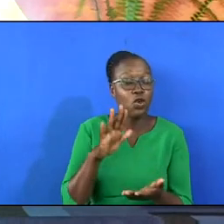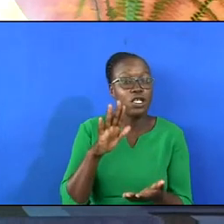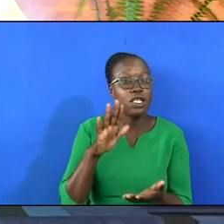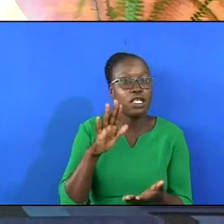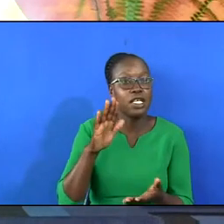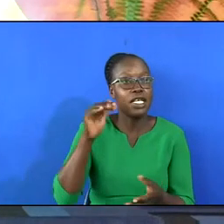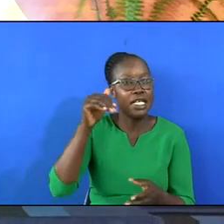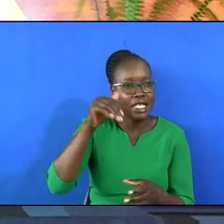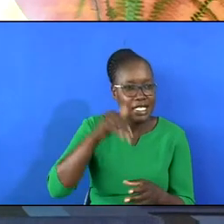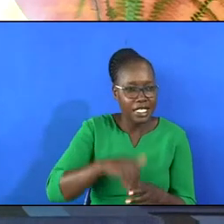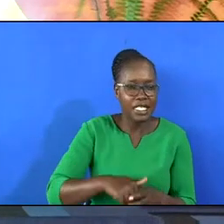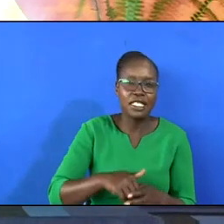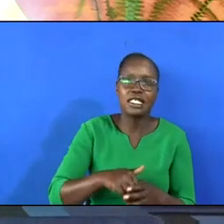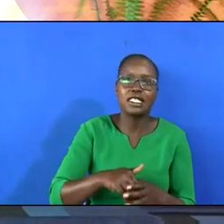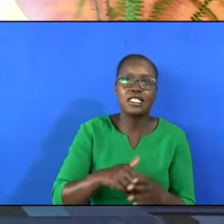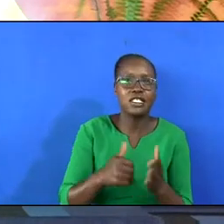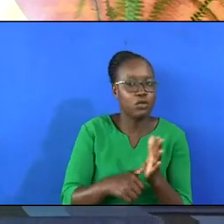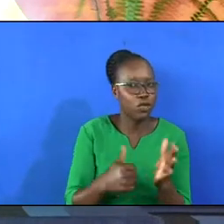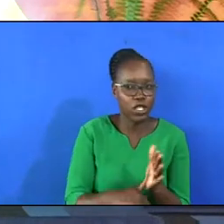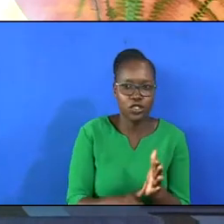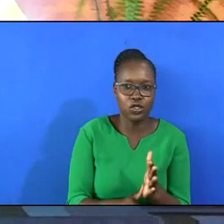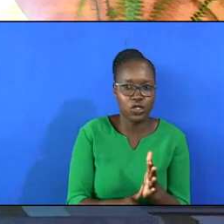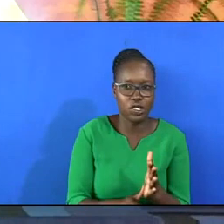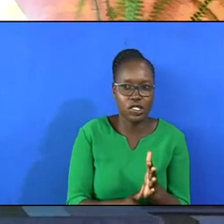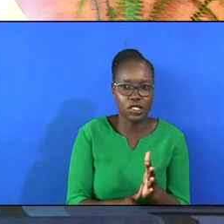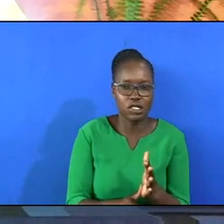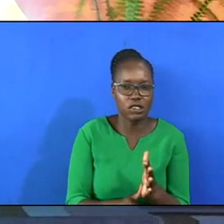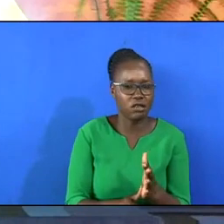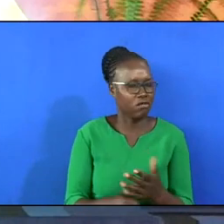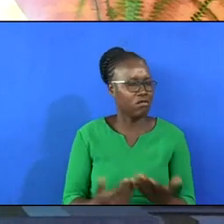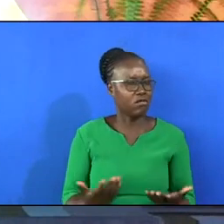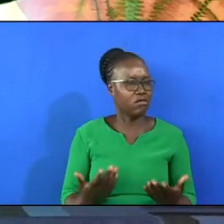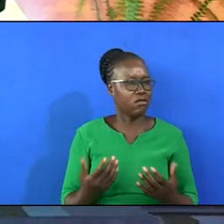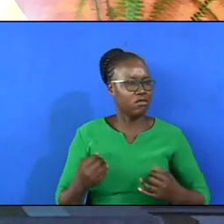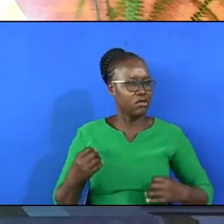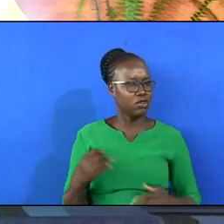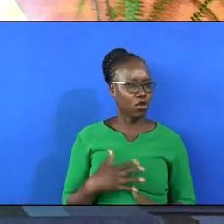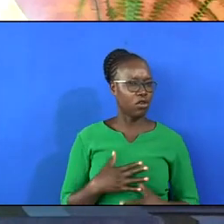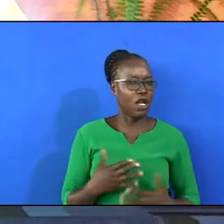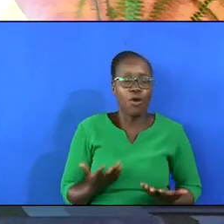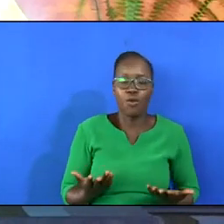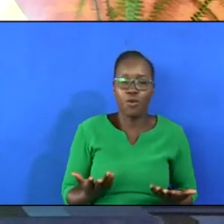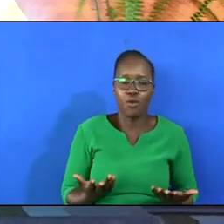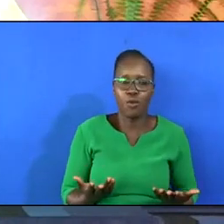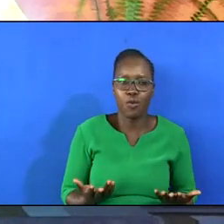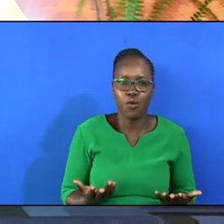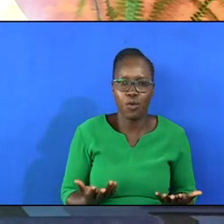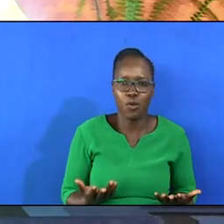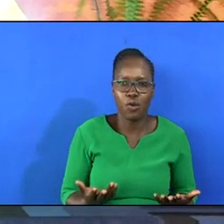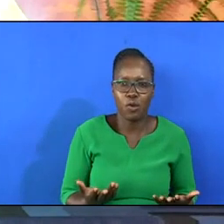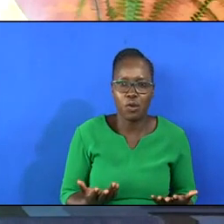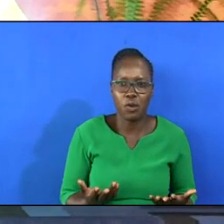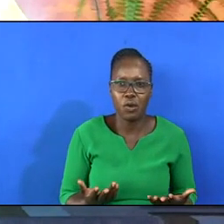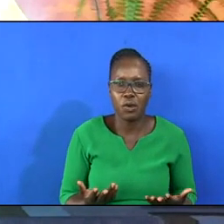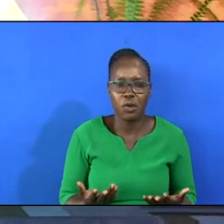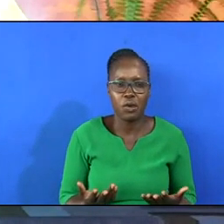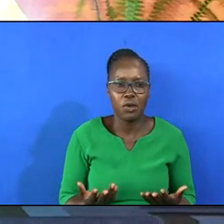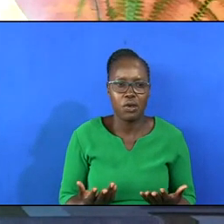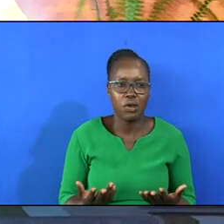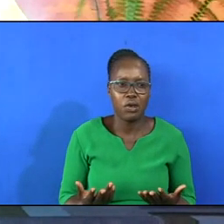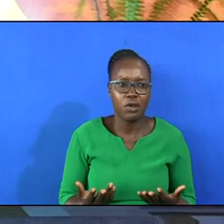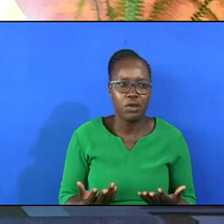glory in tribulation. Hey! That's what he's saying. It's rather